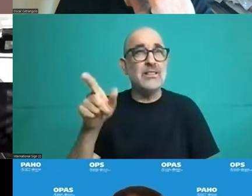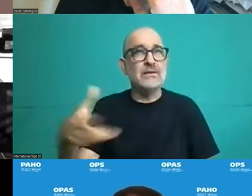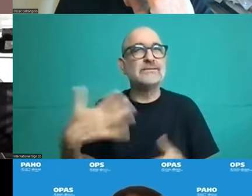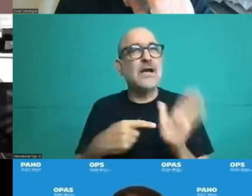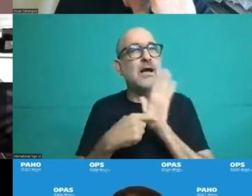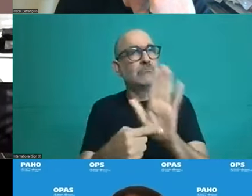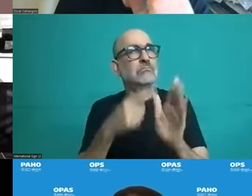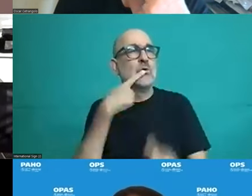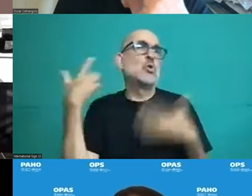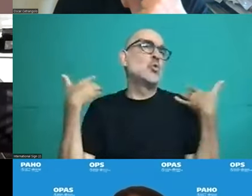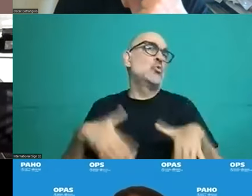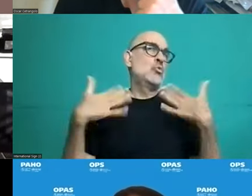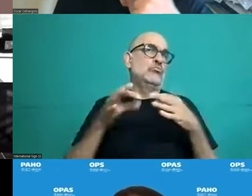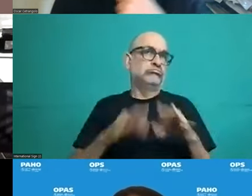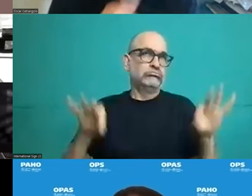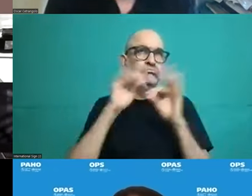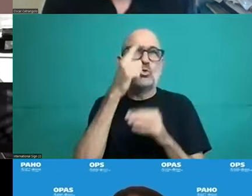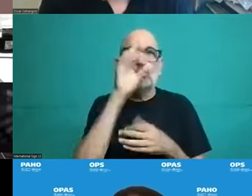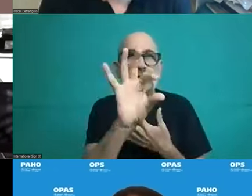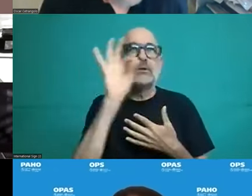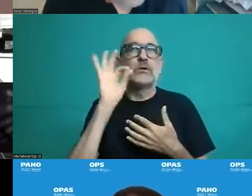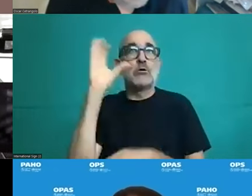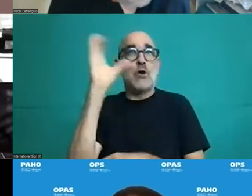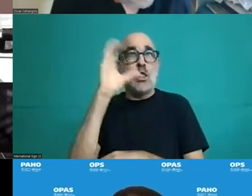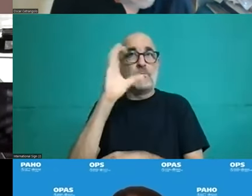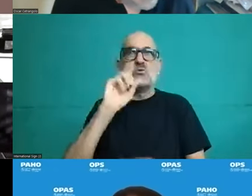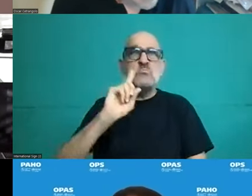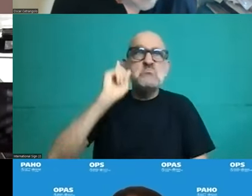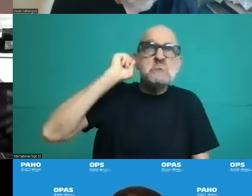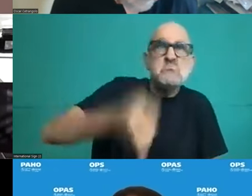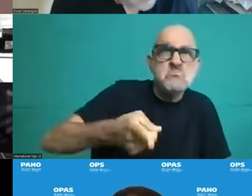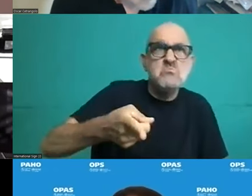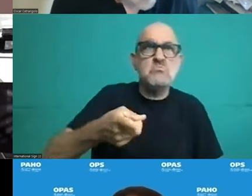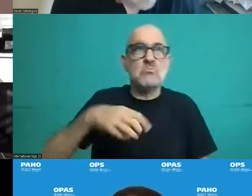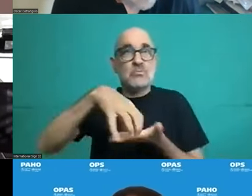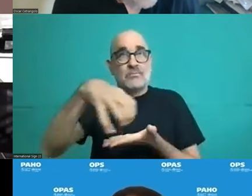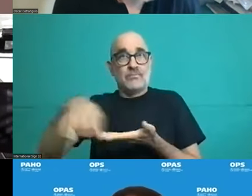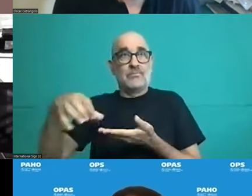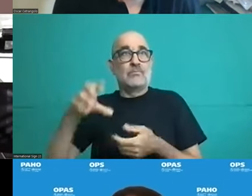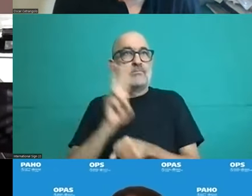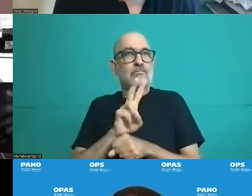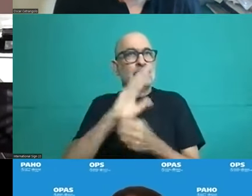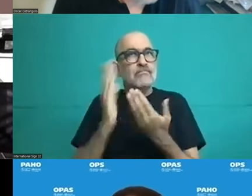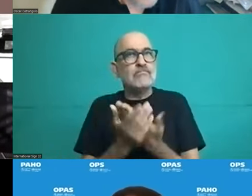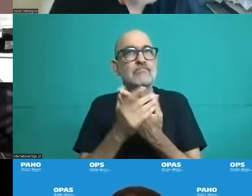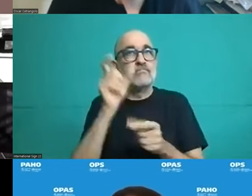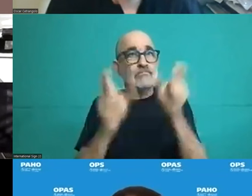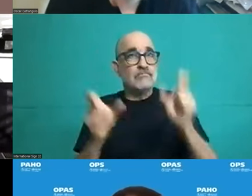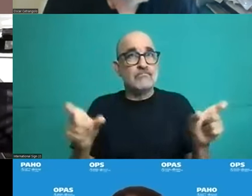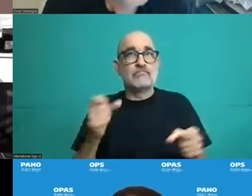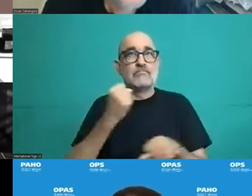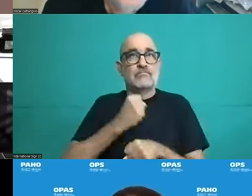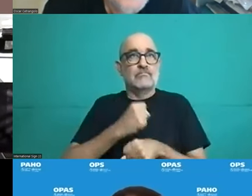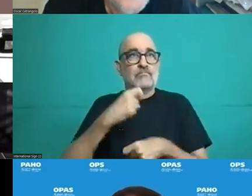access in the areas where they operate. So there are areas where there is no single health service and nobody has made the necessary